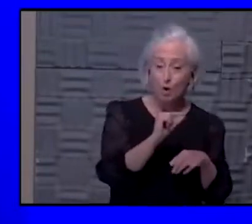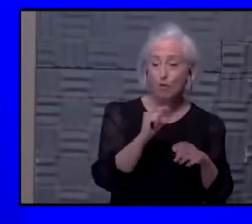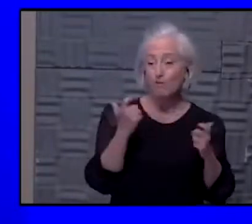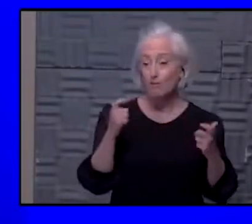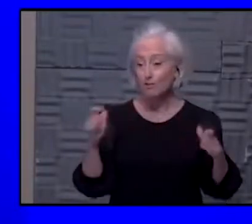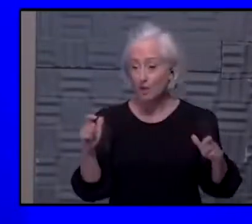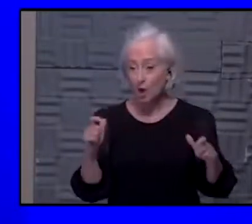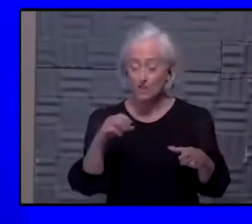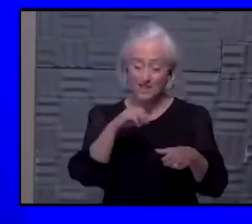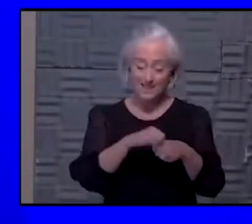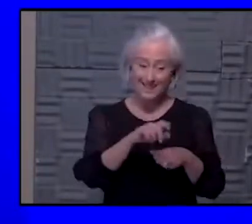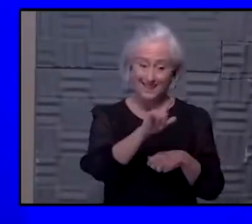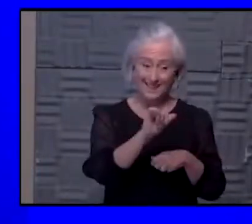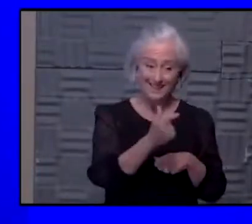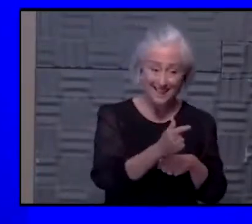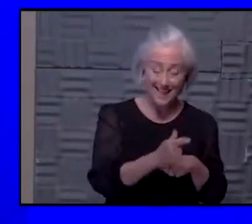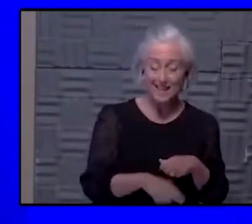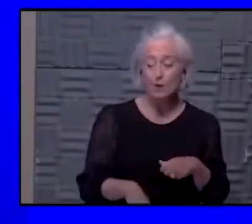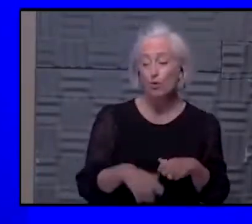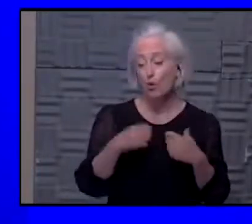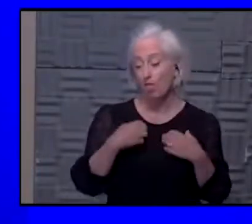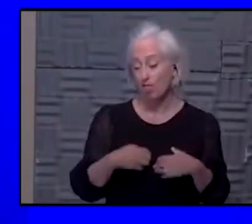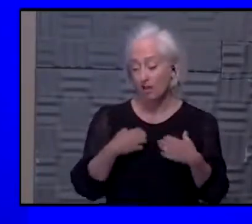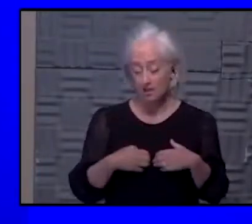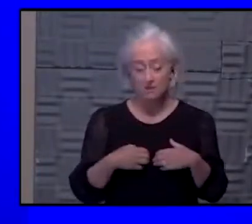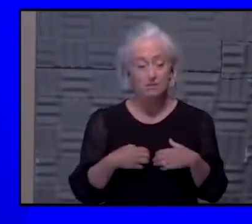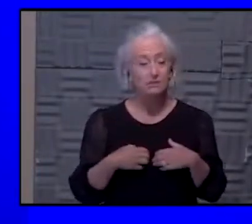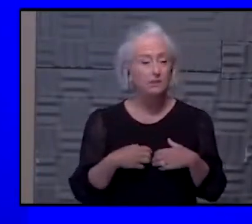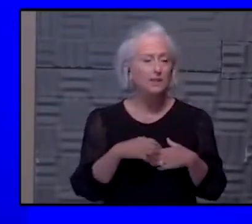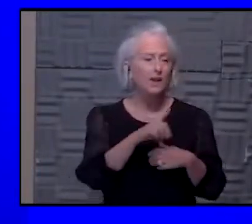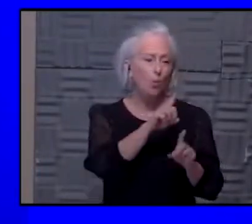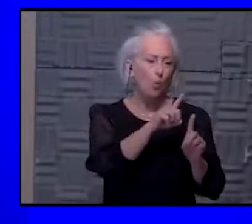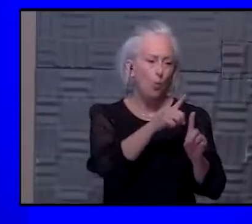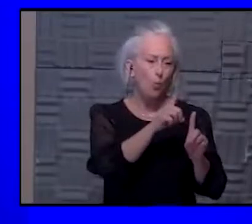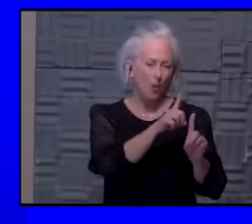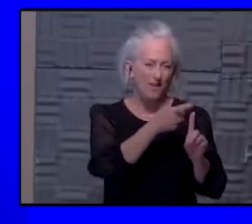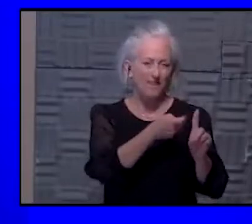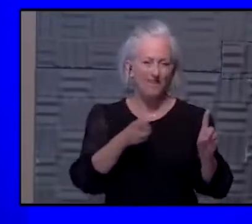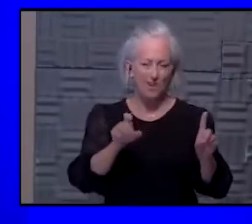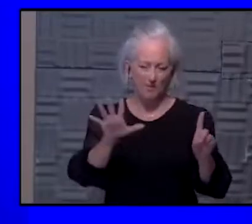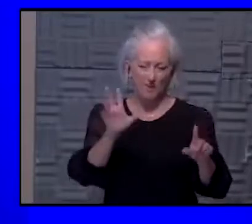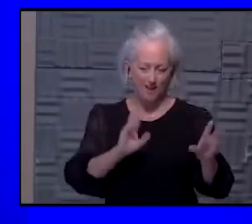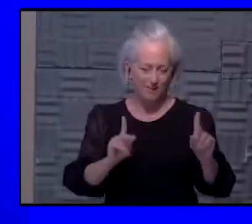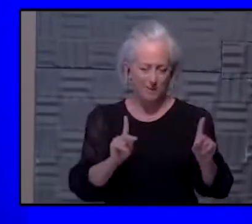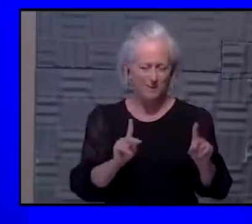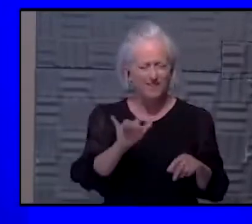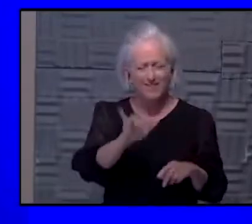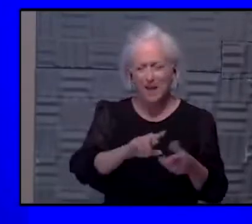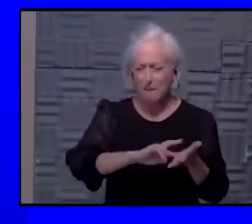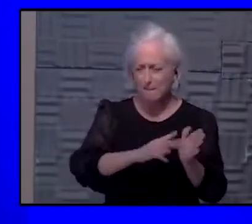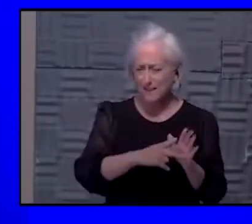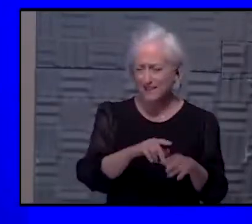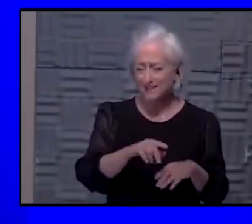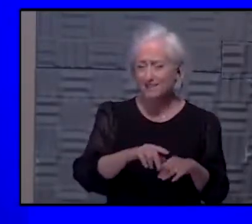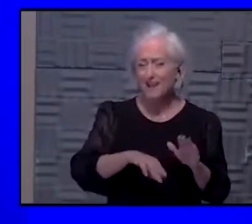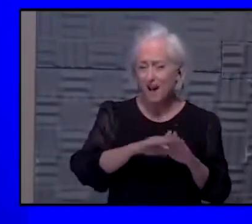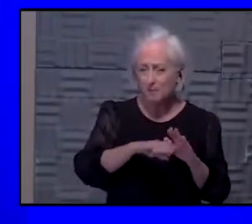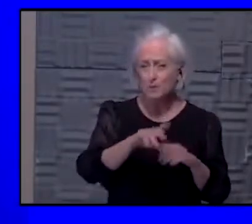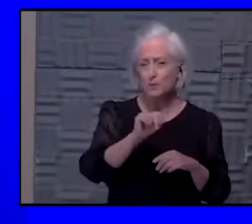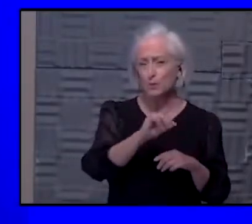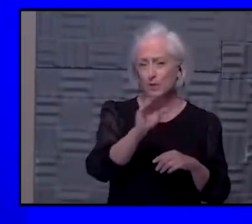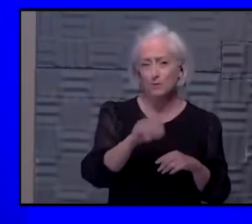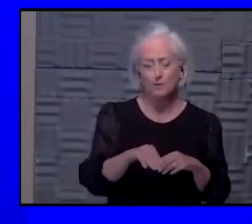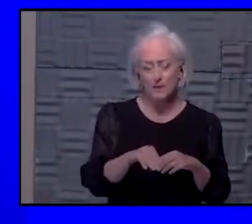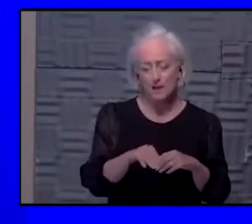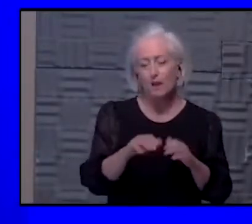lungs, is one in five. So up to 20% of people can get that. We know that that is a very, very small chance with the Johnson & Johnson